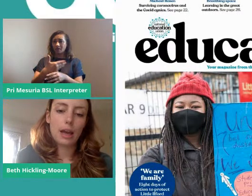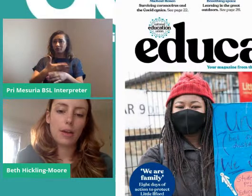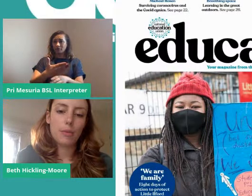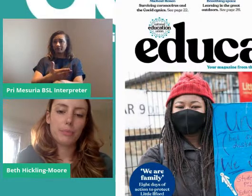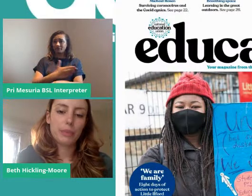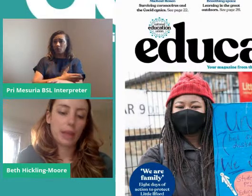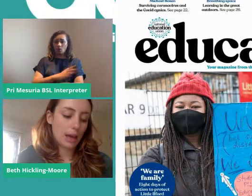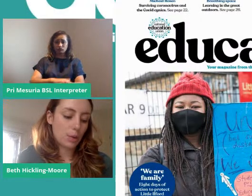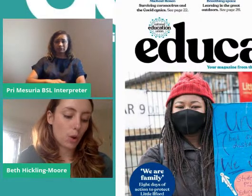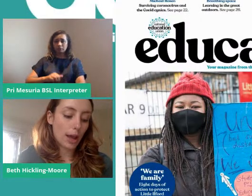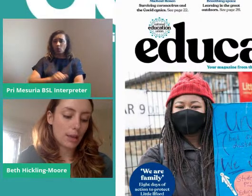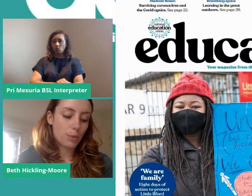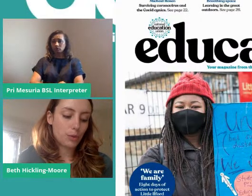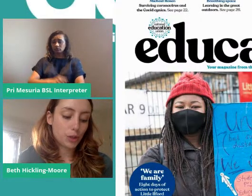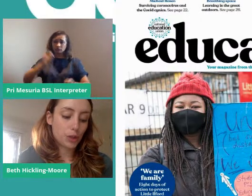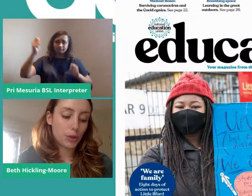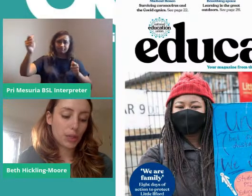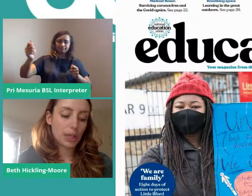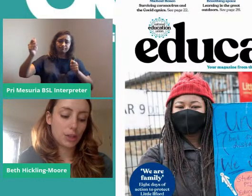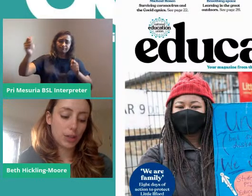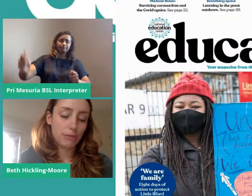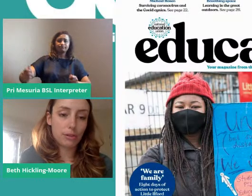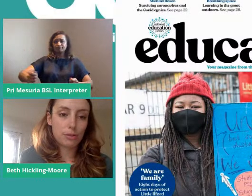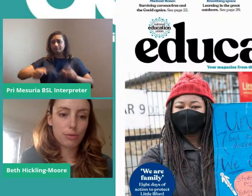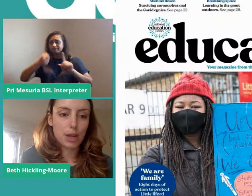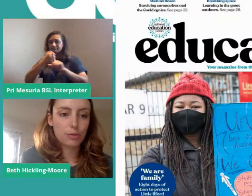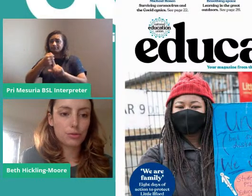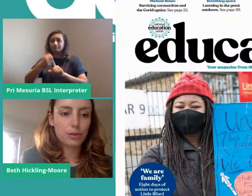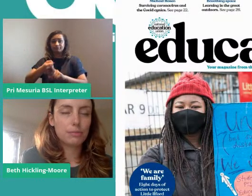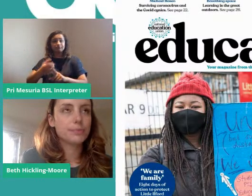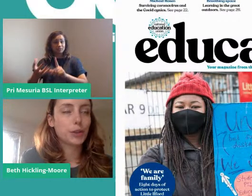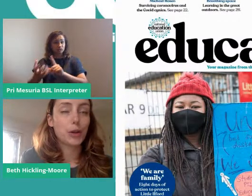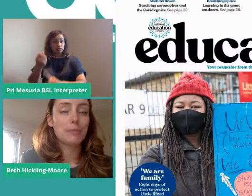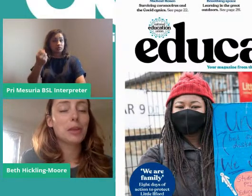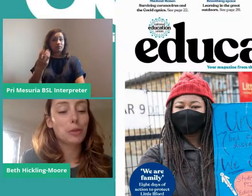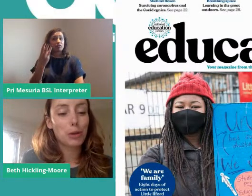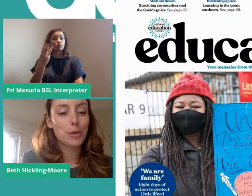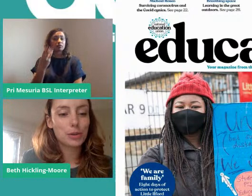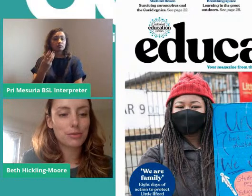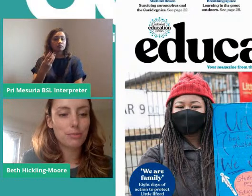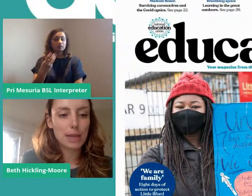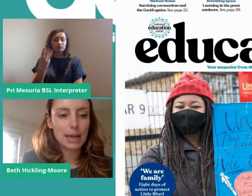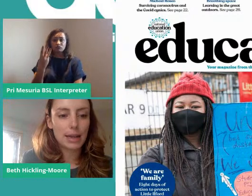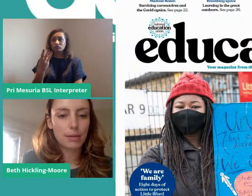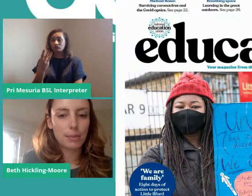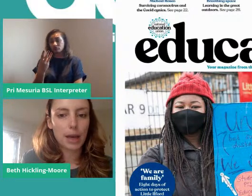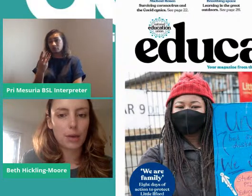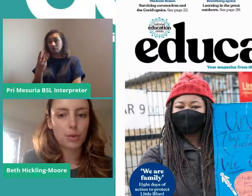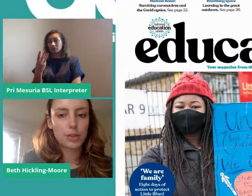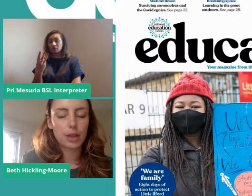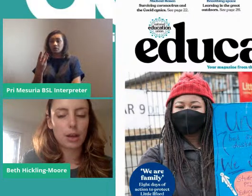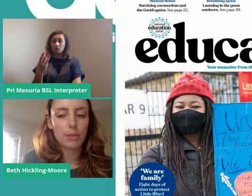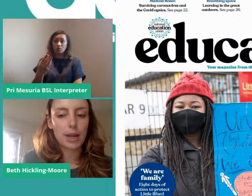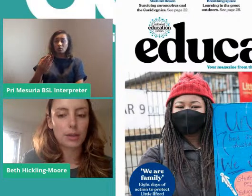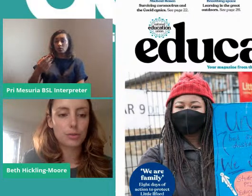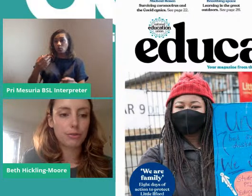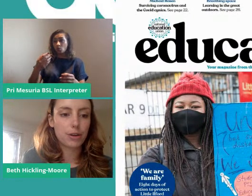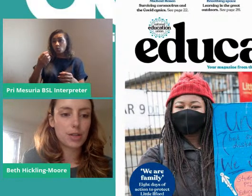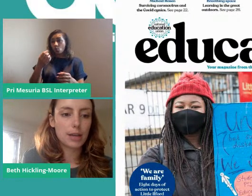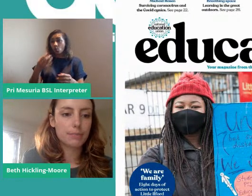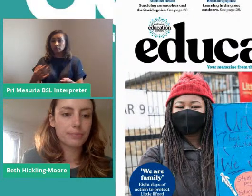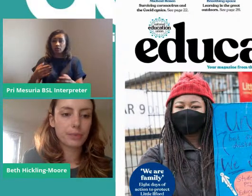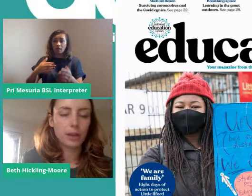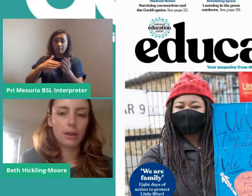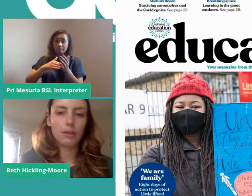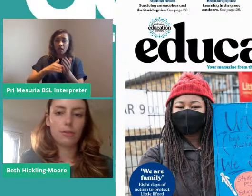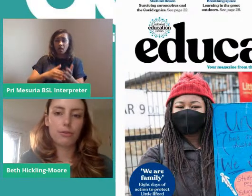and were able to achieve three quarters of a million pounds funds in extra